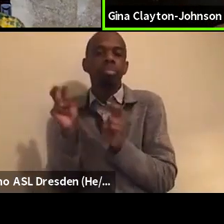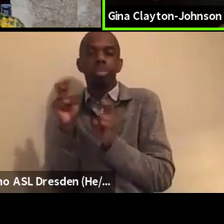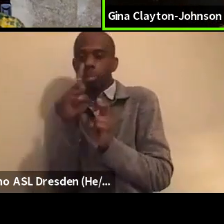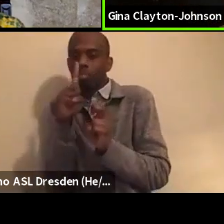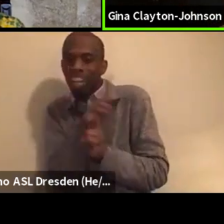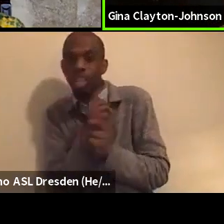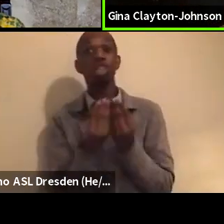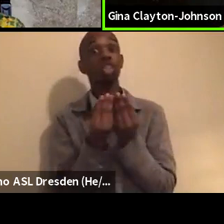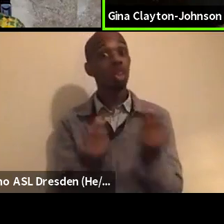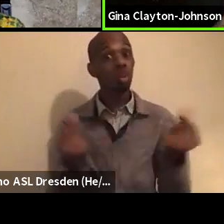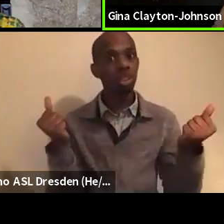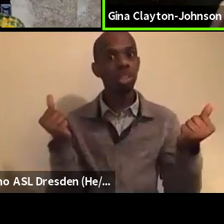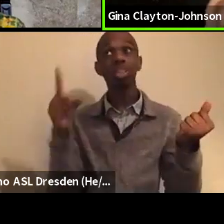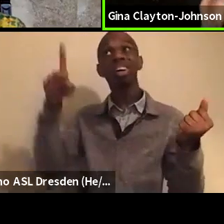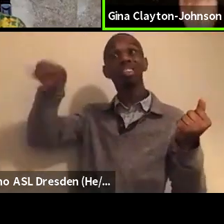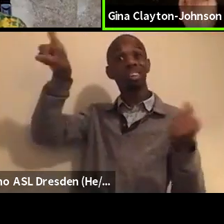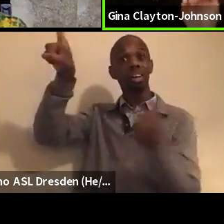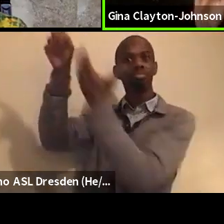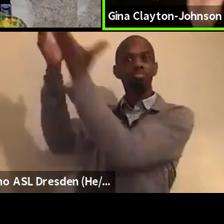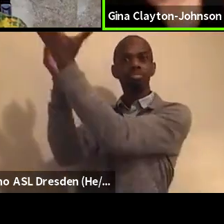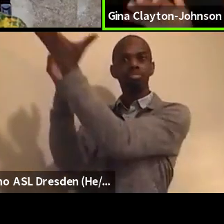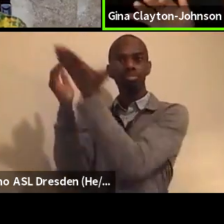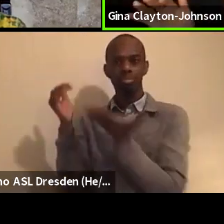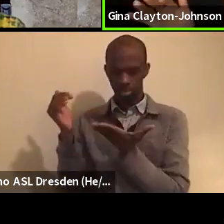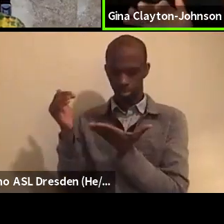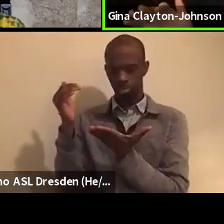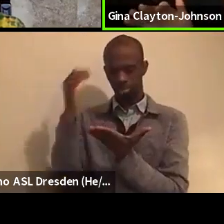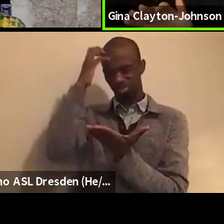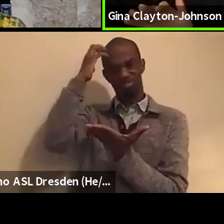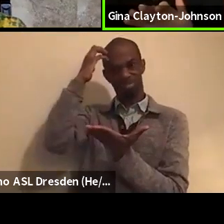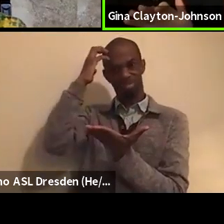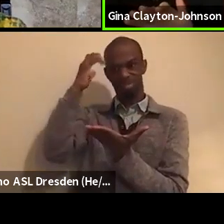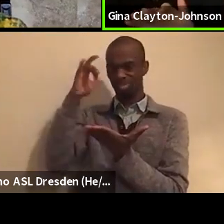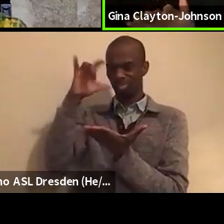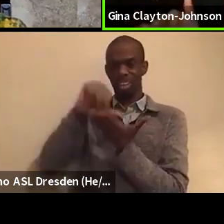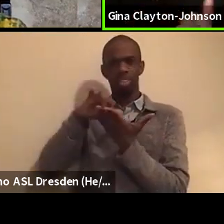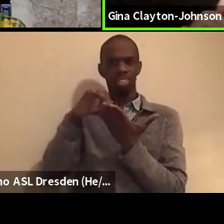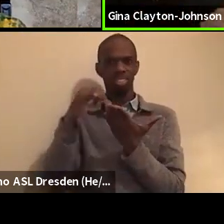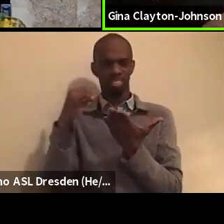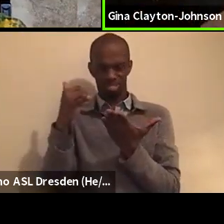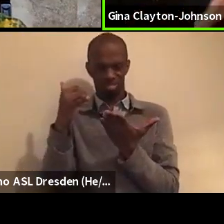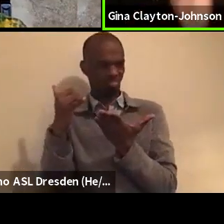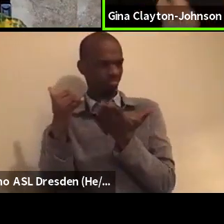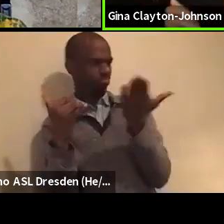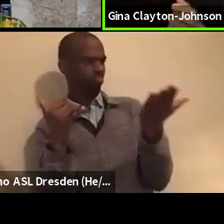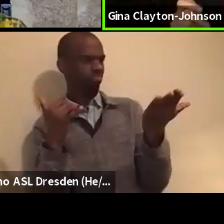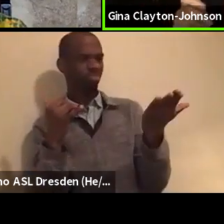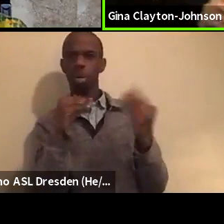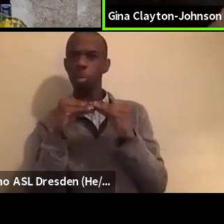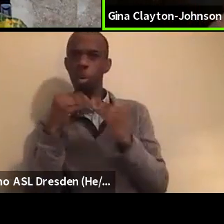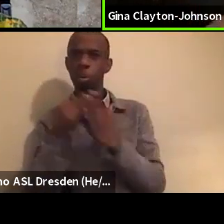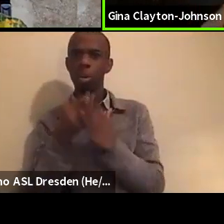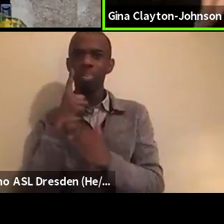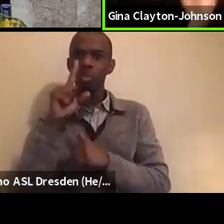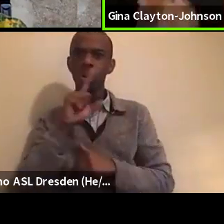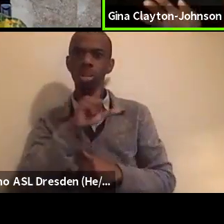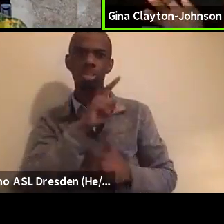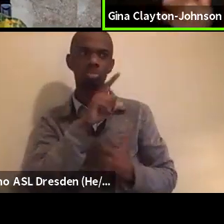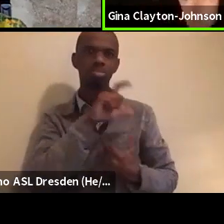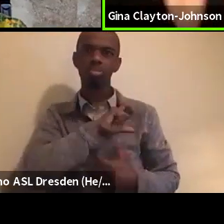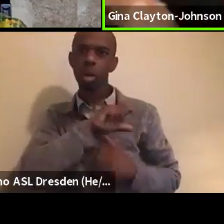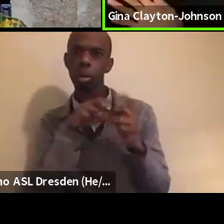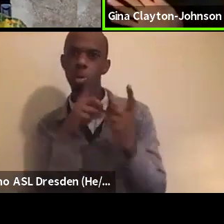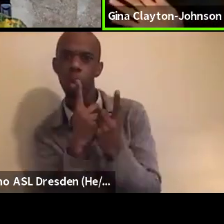things that we would have ensured more money to law enforcement, you know, training and, and, you